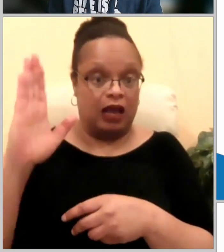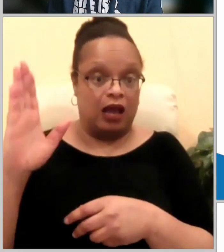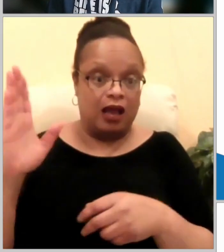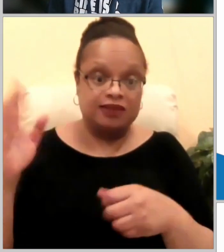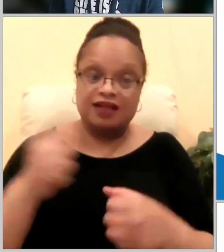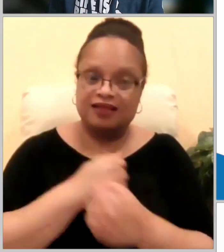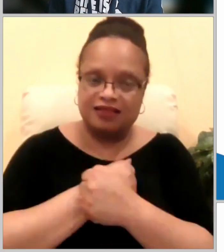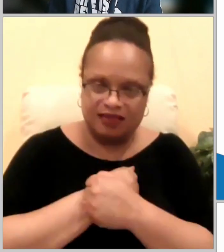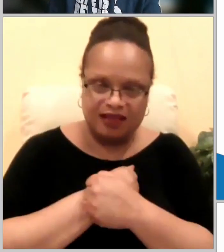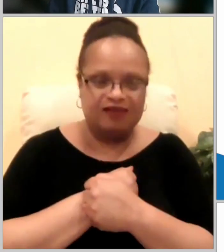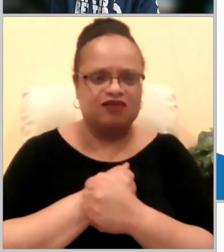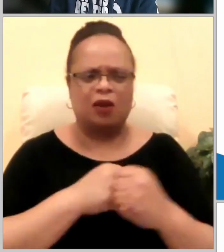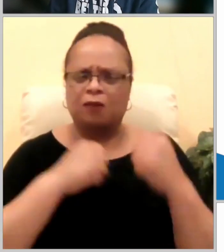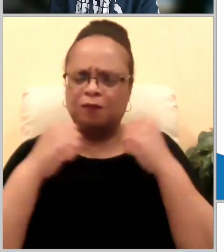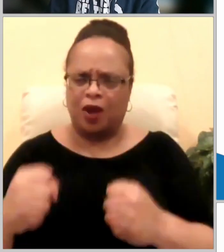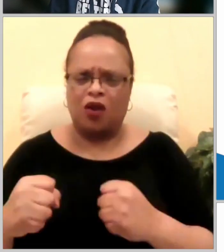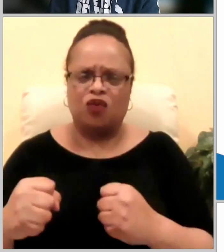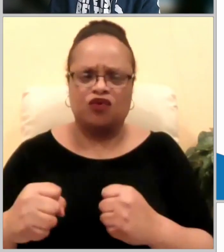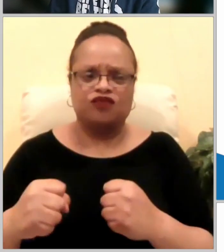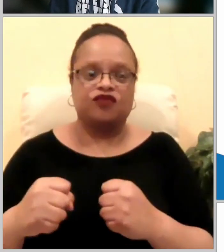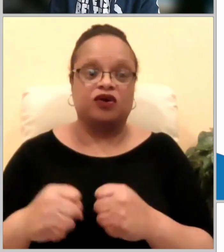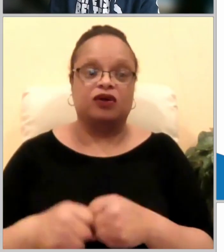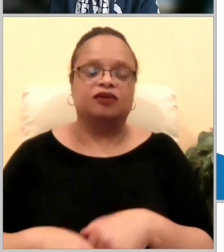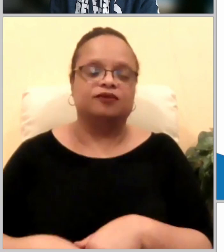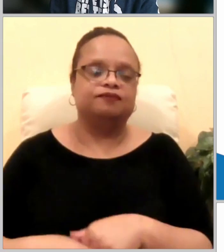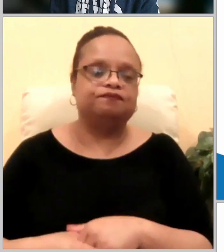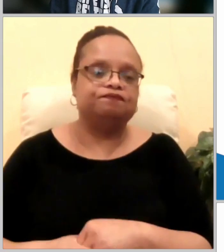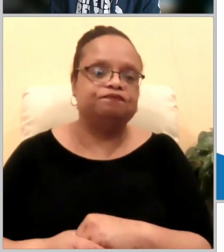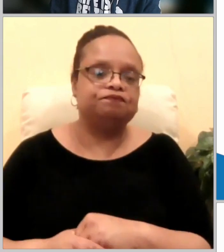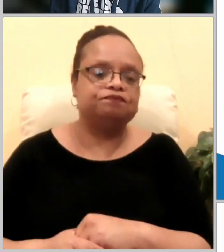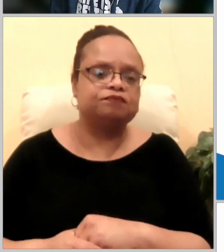is capable of doing because god's love is powerful